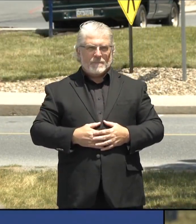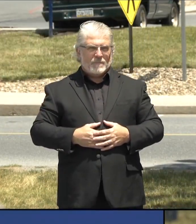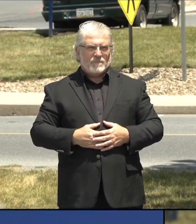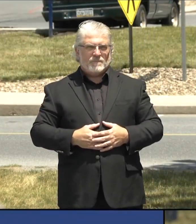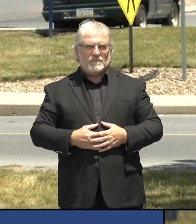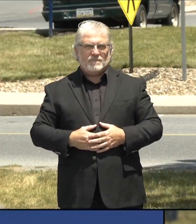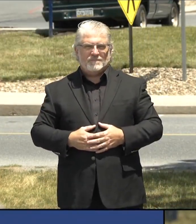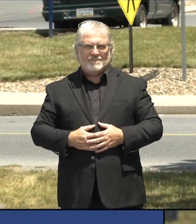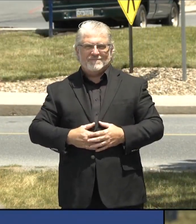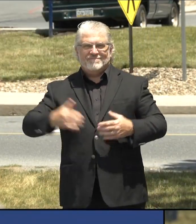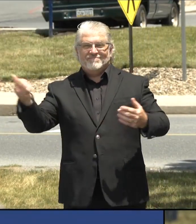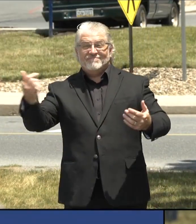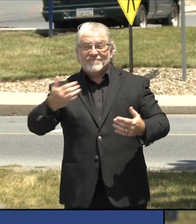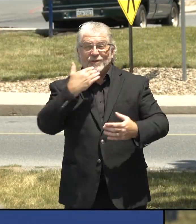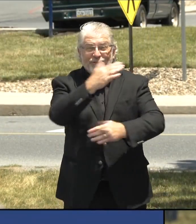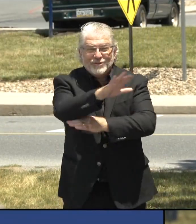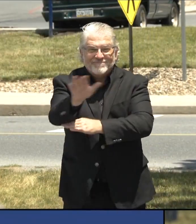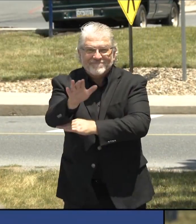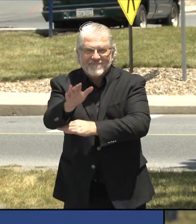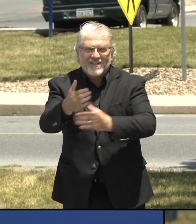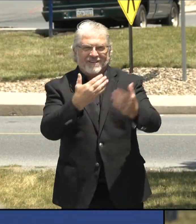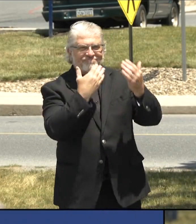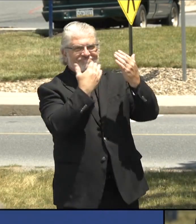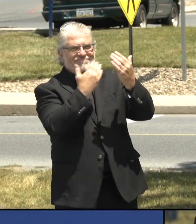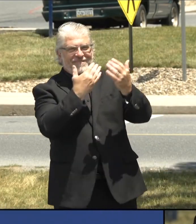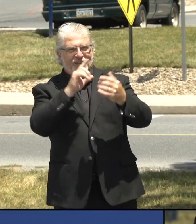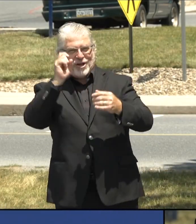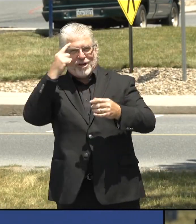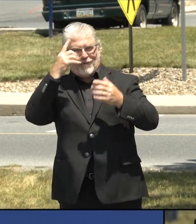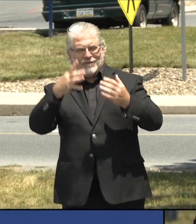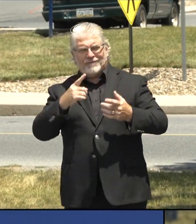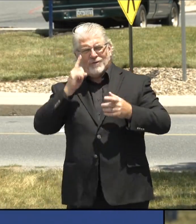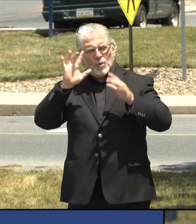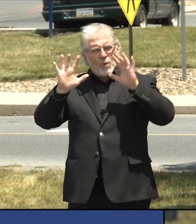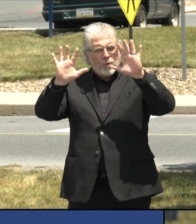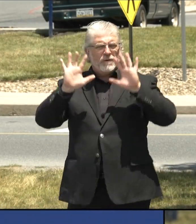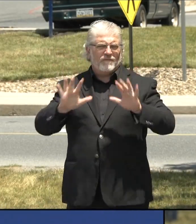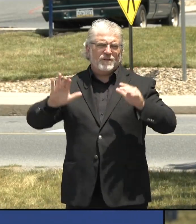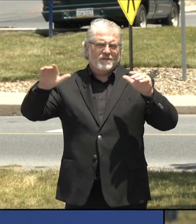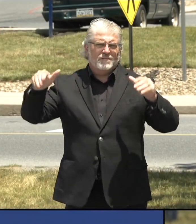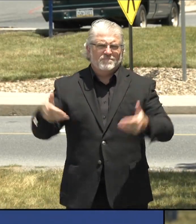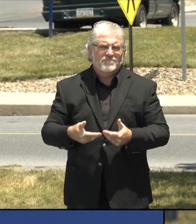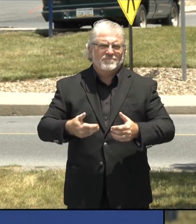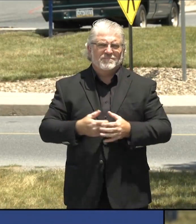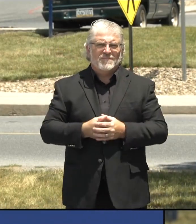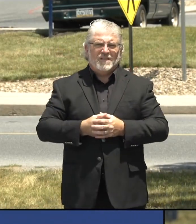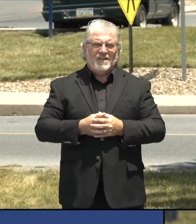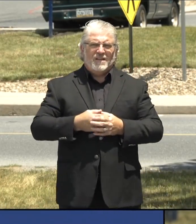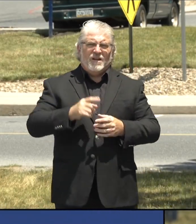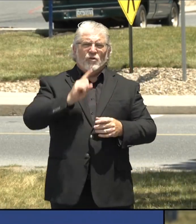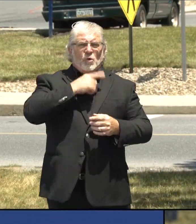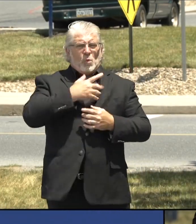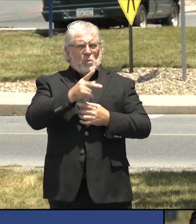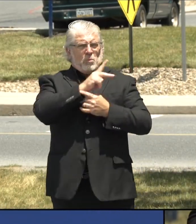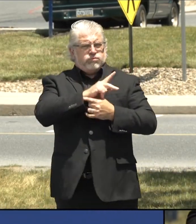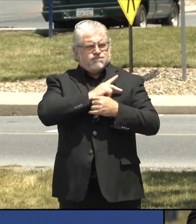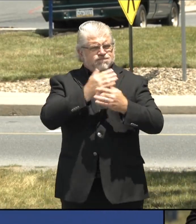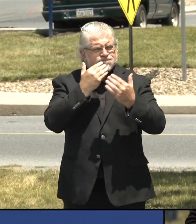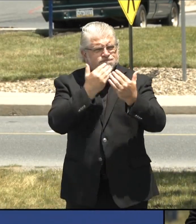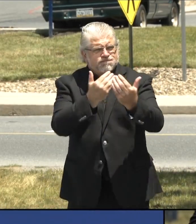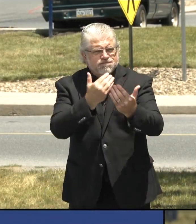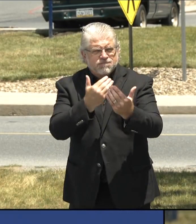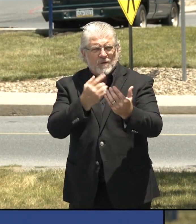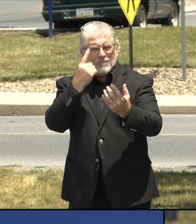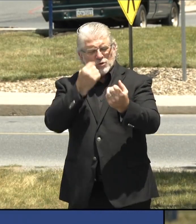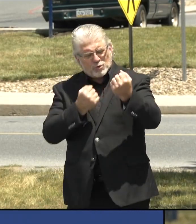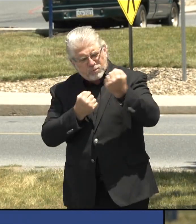Well, good afternoon. And thank you, Governor, for that wonderful introduction. And I'd like to personally thank you for your steadfast support. And I'd